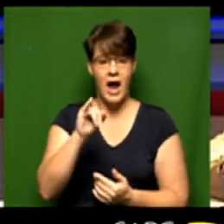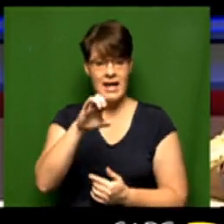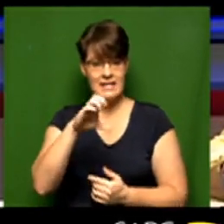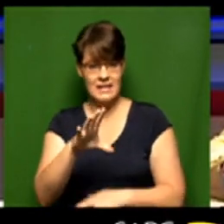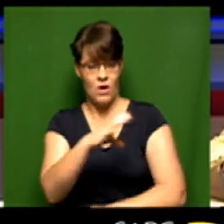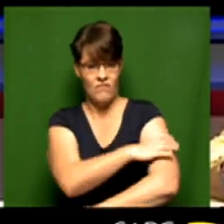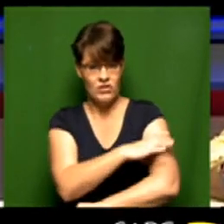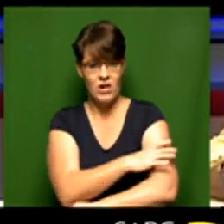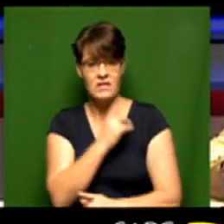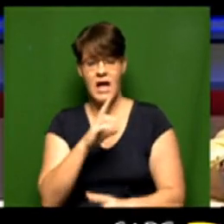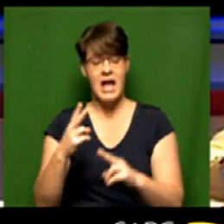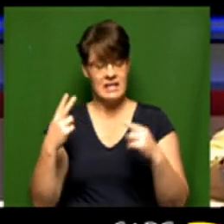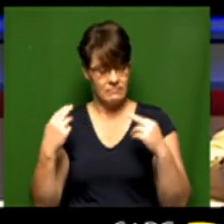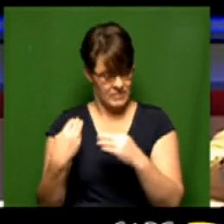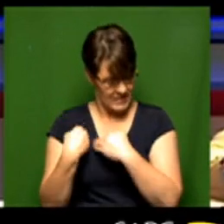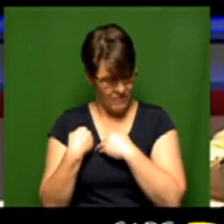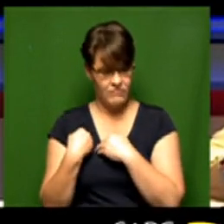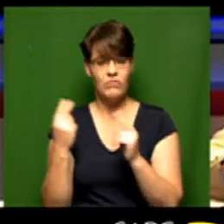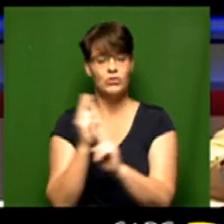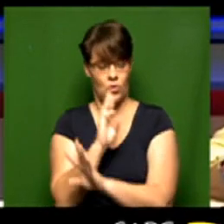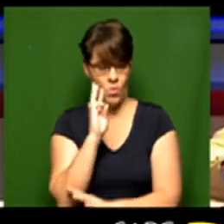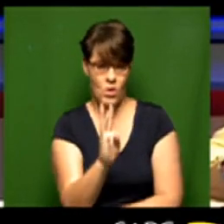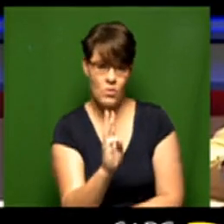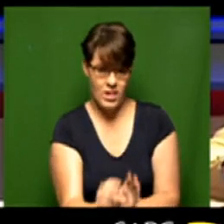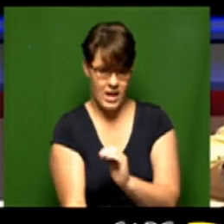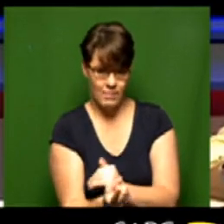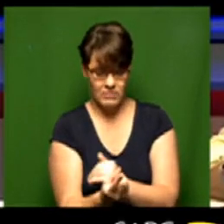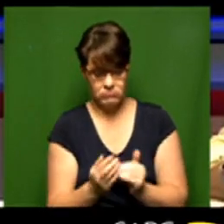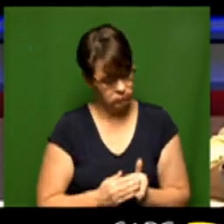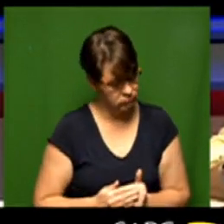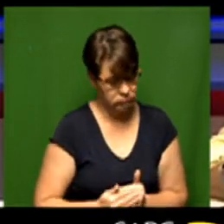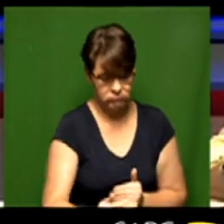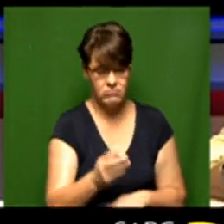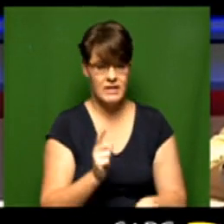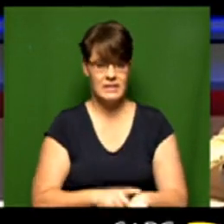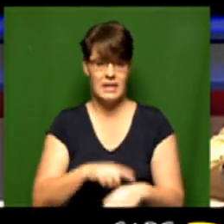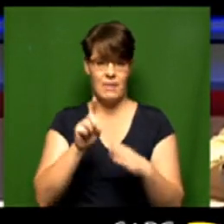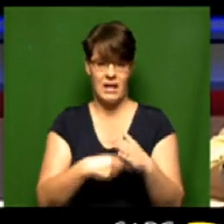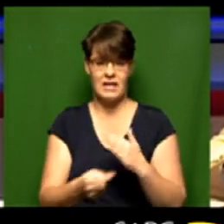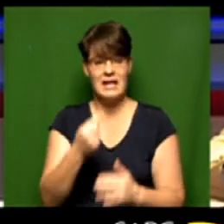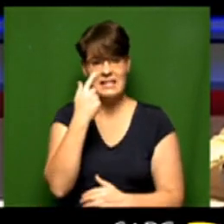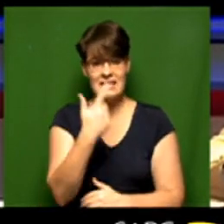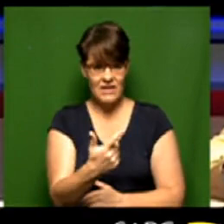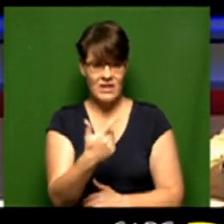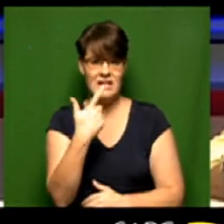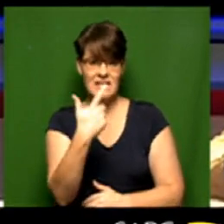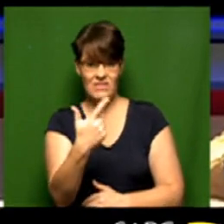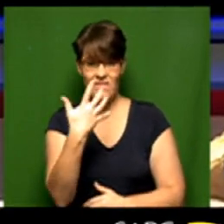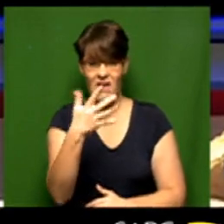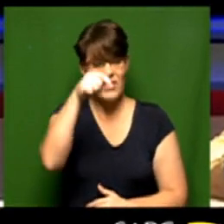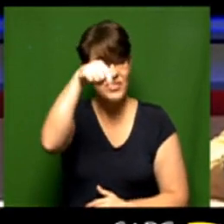officials have promised safety and security will be provided during the entire election period 775